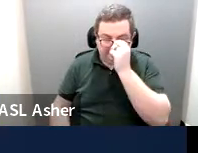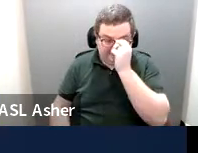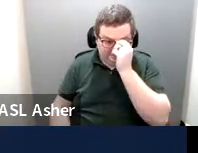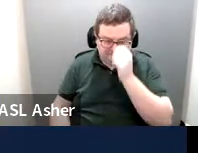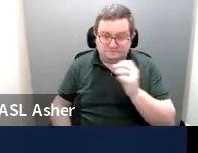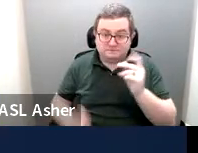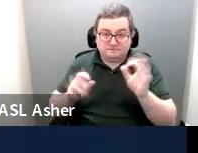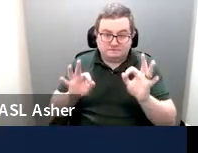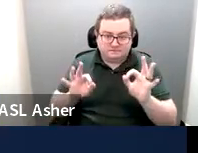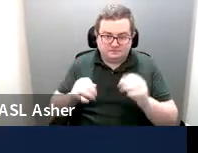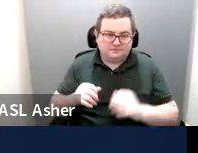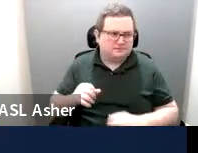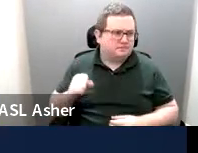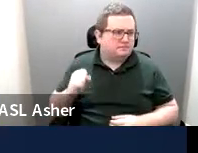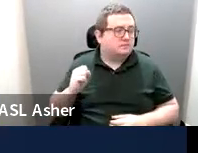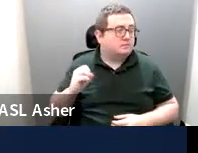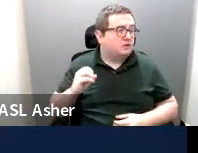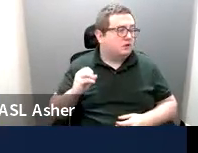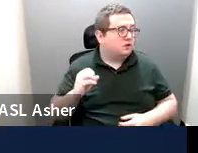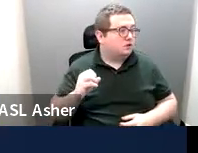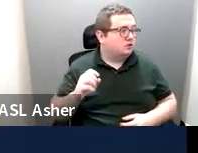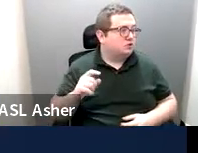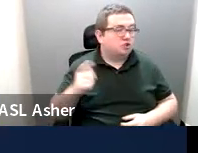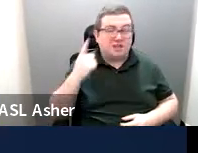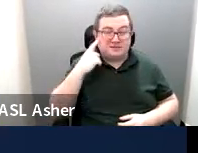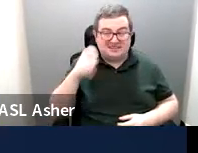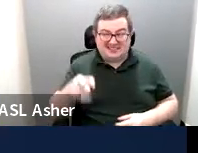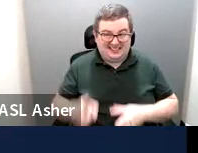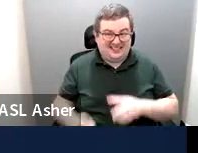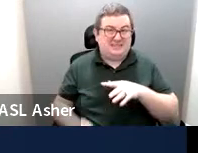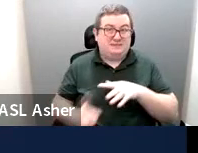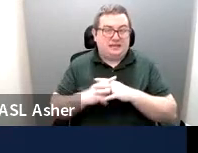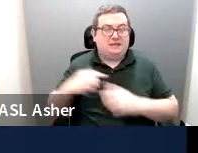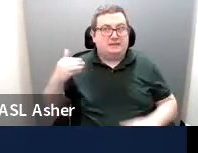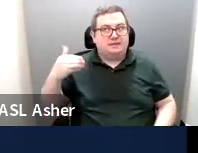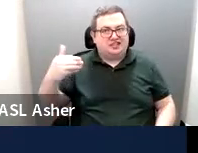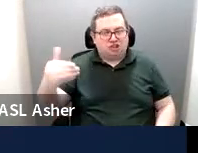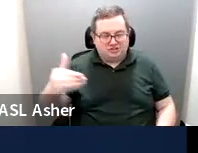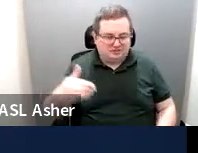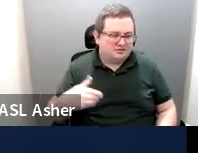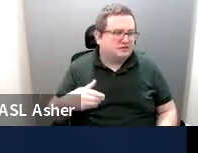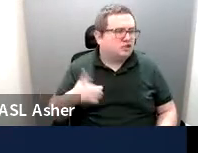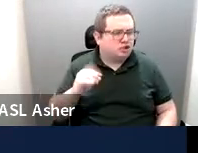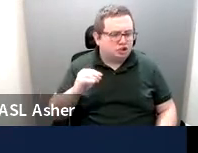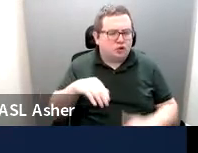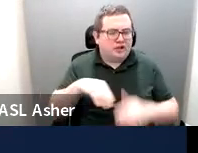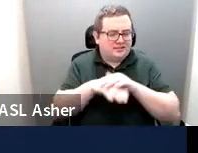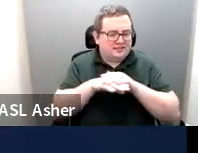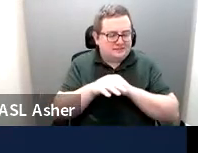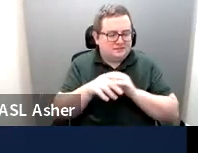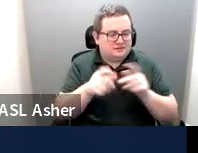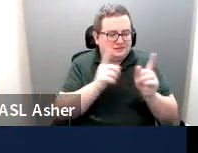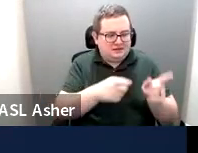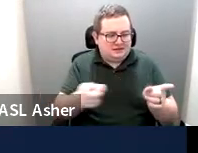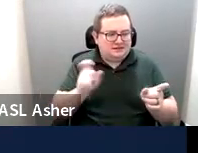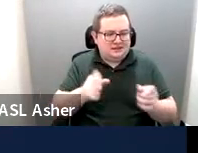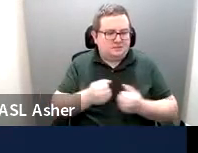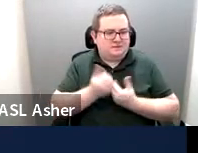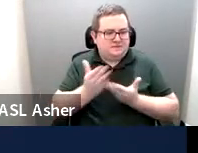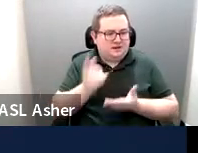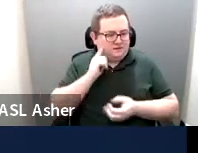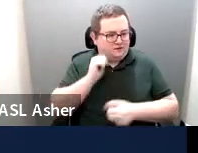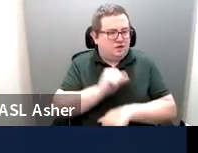Okay. So, uh, just because this one popped up a bunch, uh, do accessible spaces need to be provided in